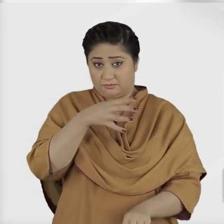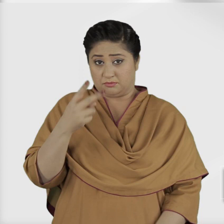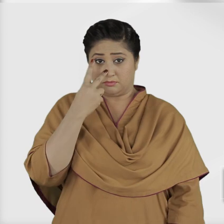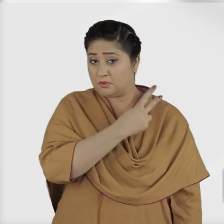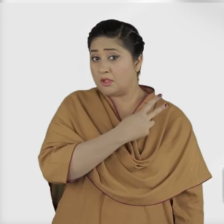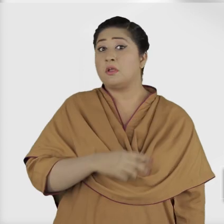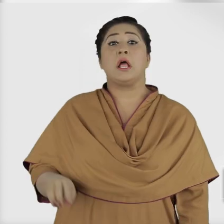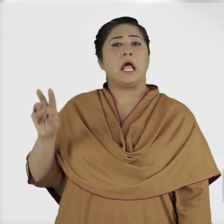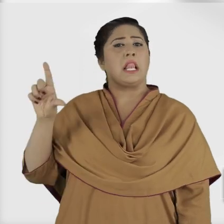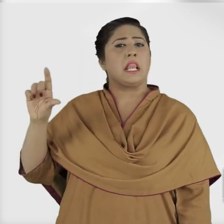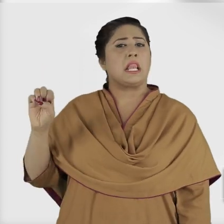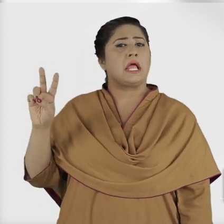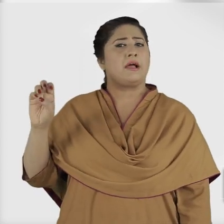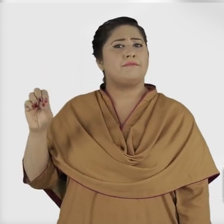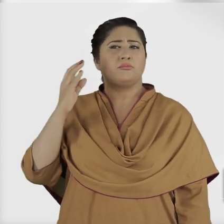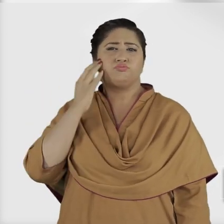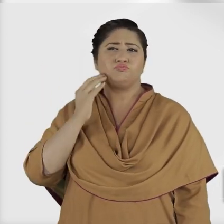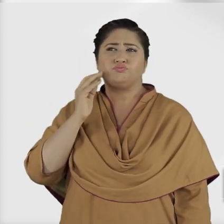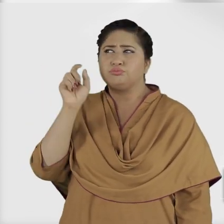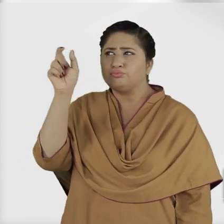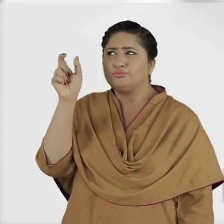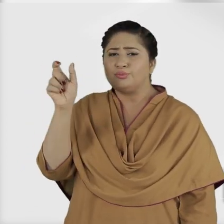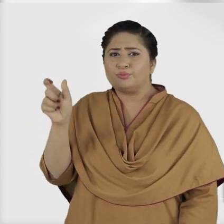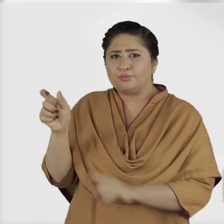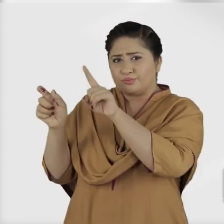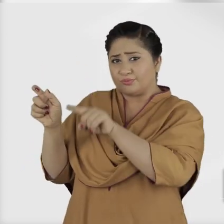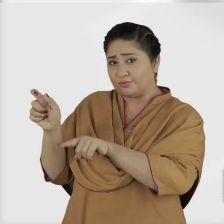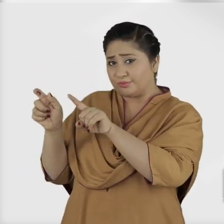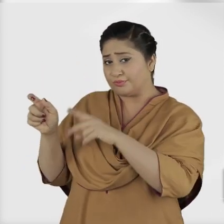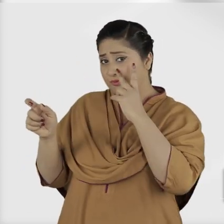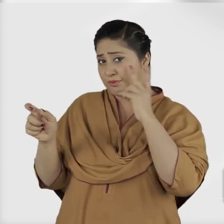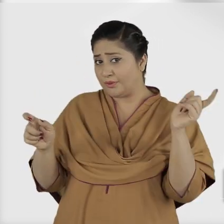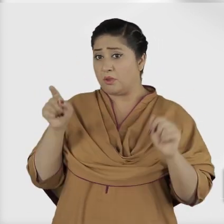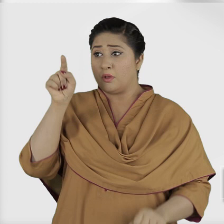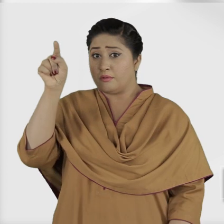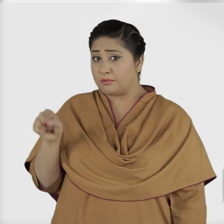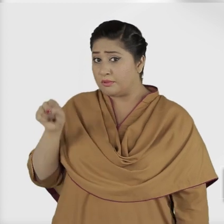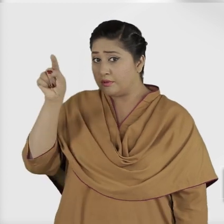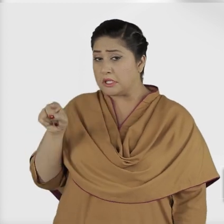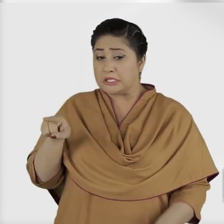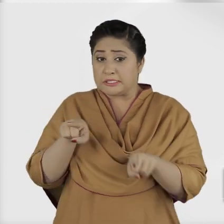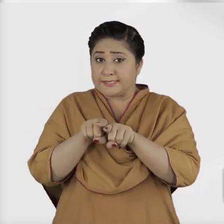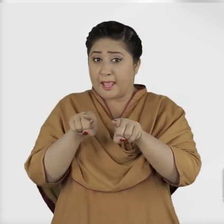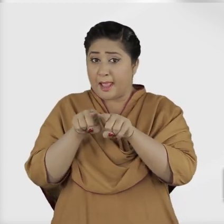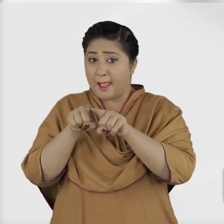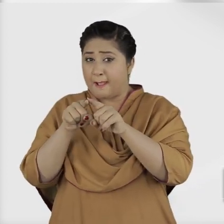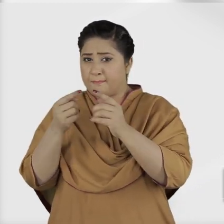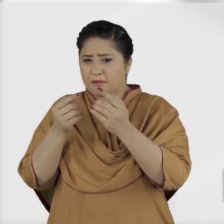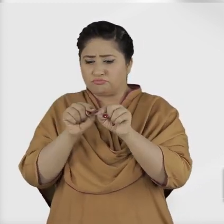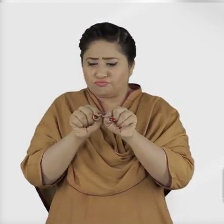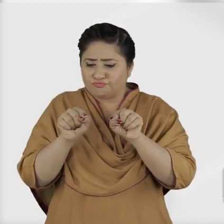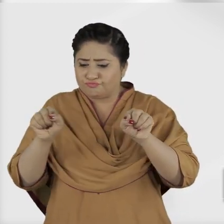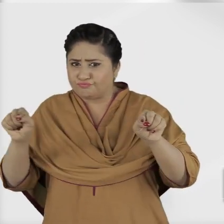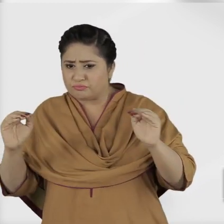The levels of sound in speech are illustrated here in the yellow section. Although speech is in a